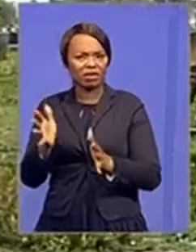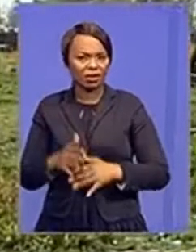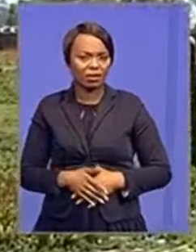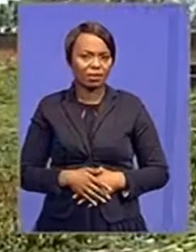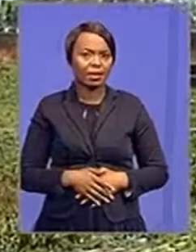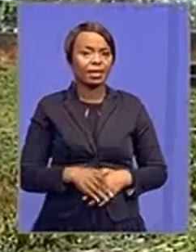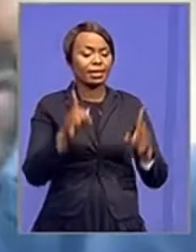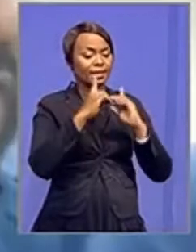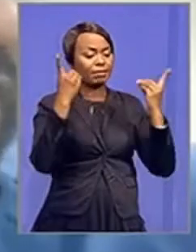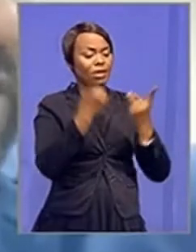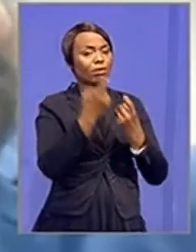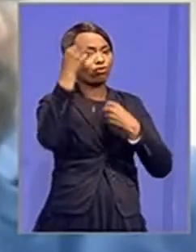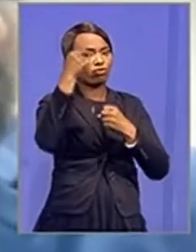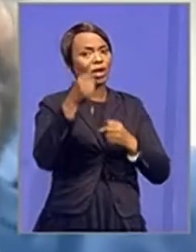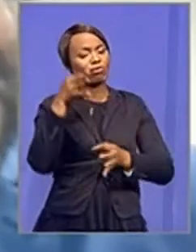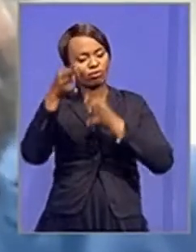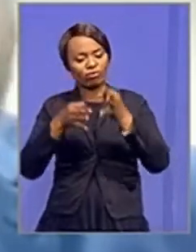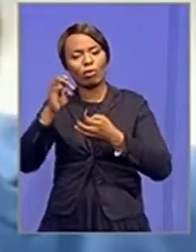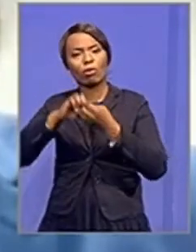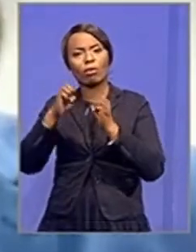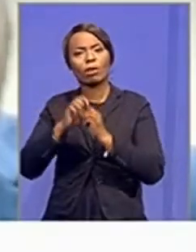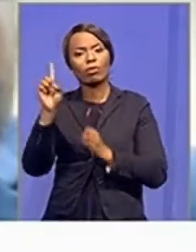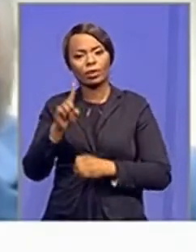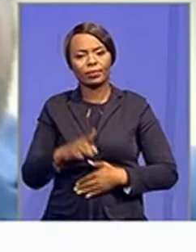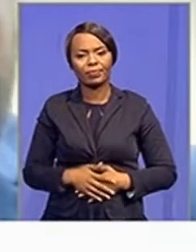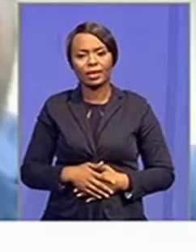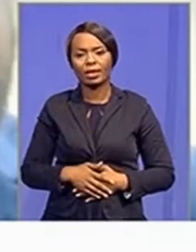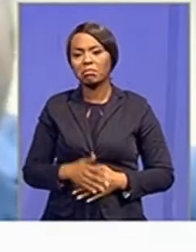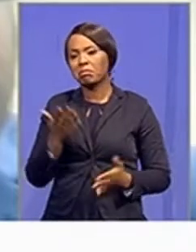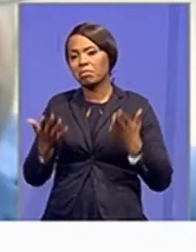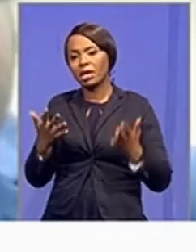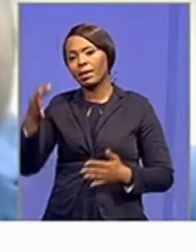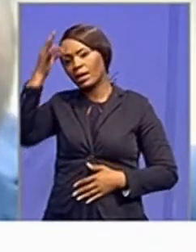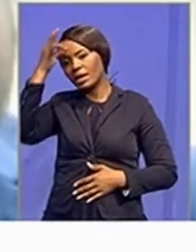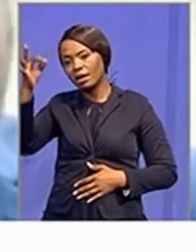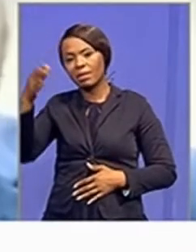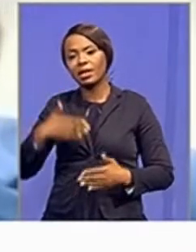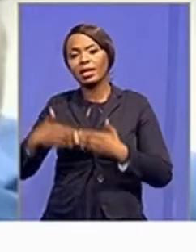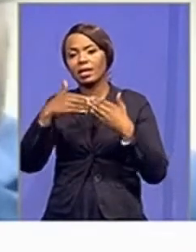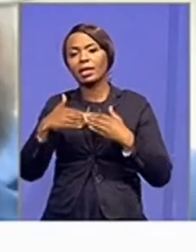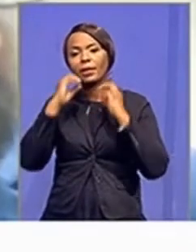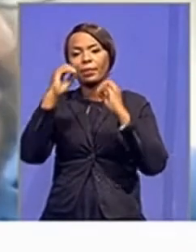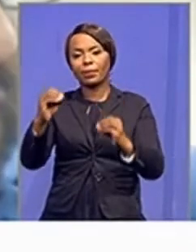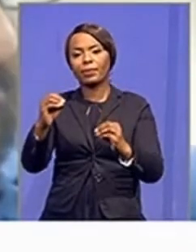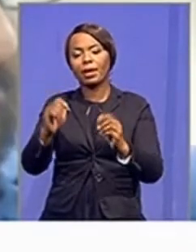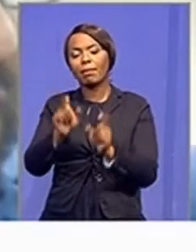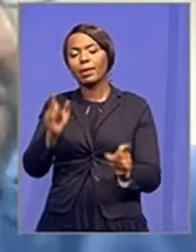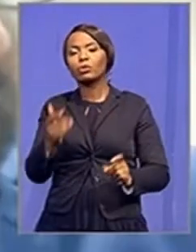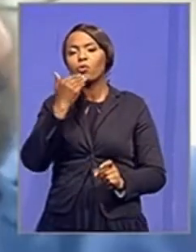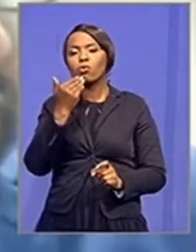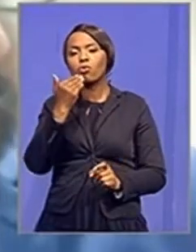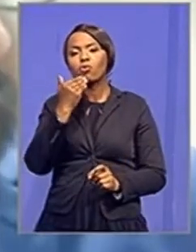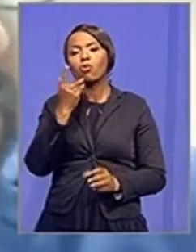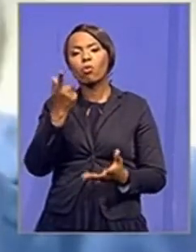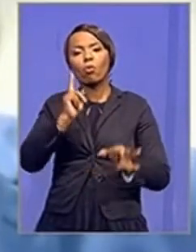It comes across as if government lacks care for its professionals that are in the country. Its